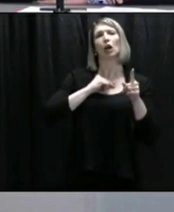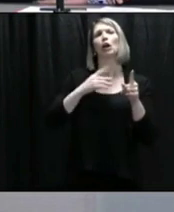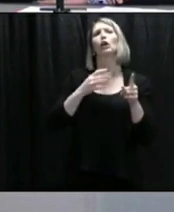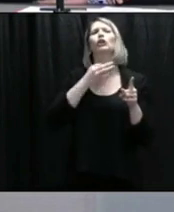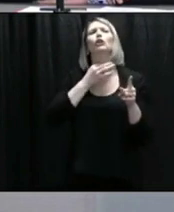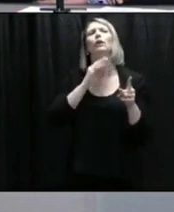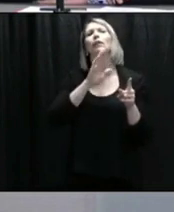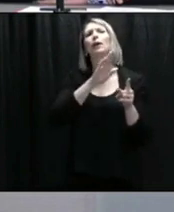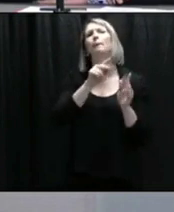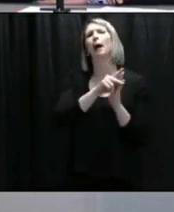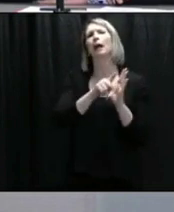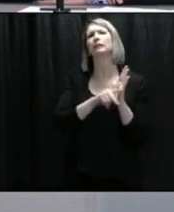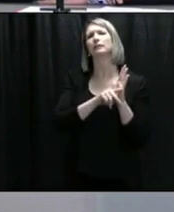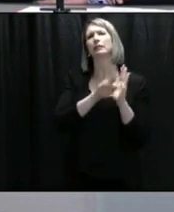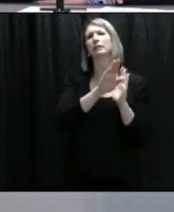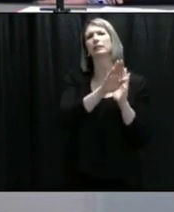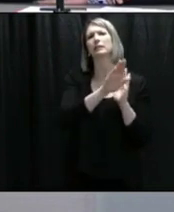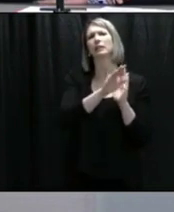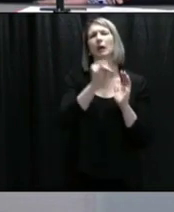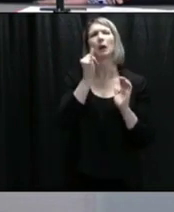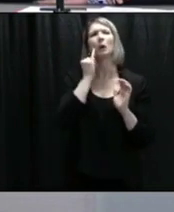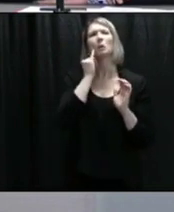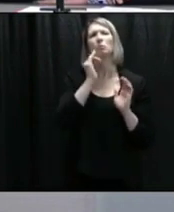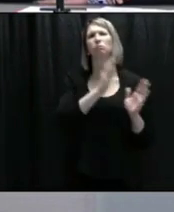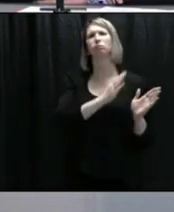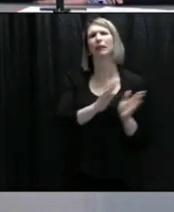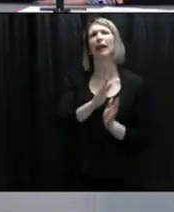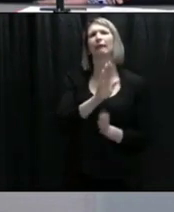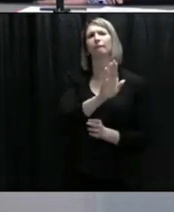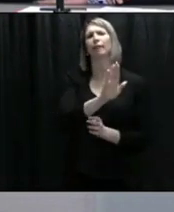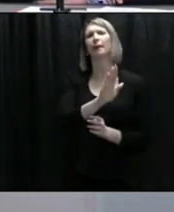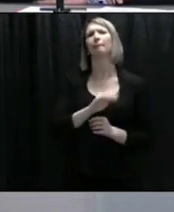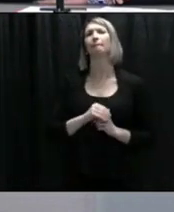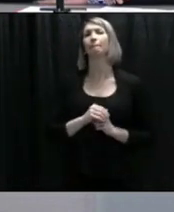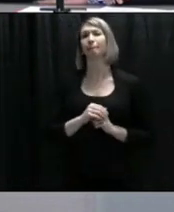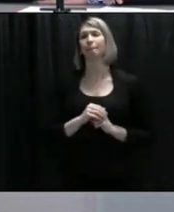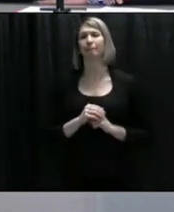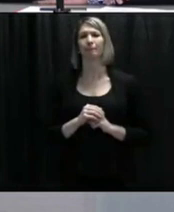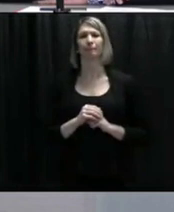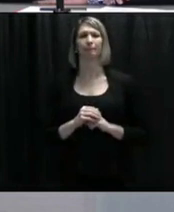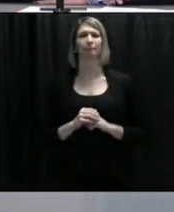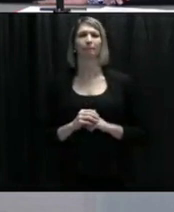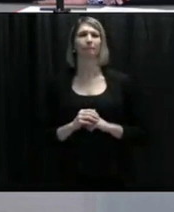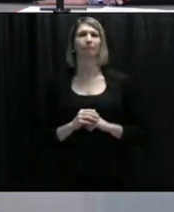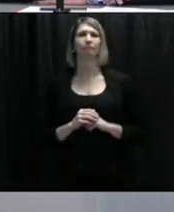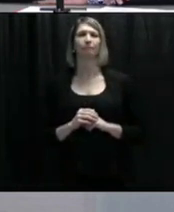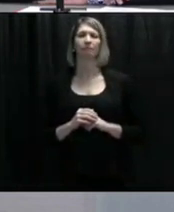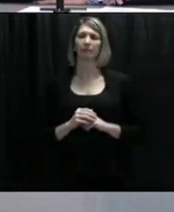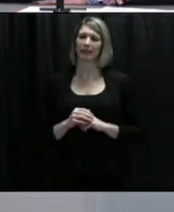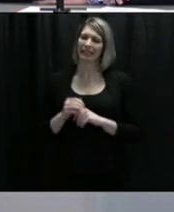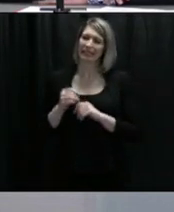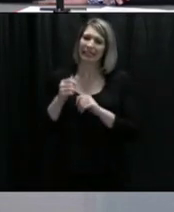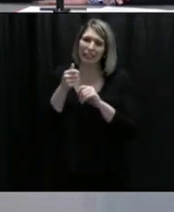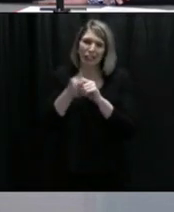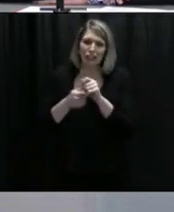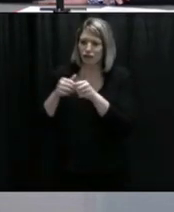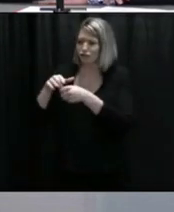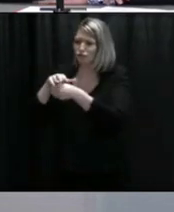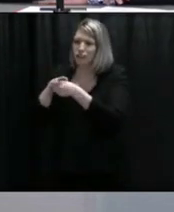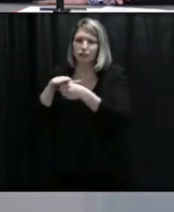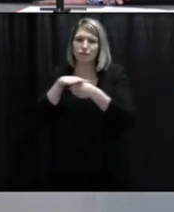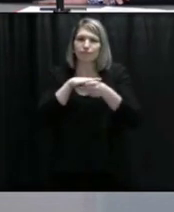the procedures if a long-term care home, for example, has some positive cases for the residents? Each of the RHAs has a plan that is